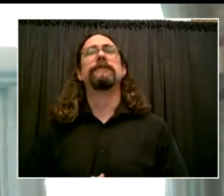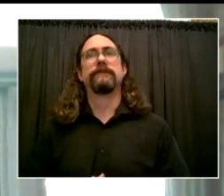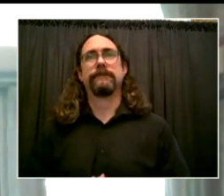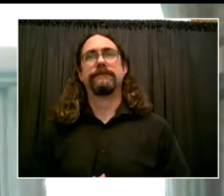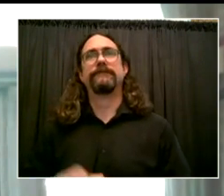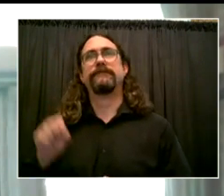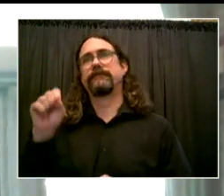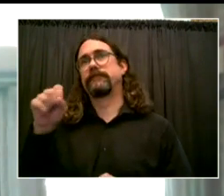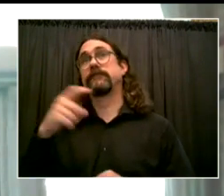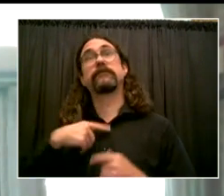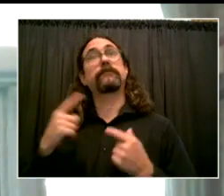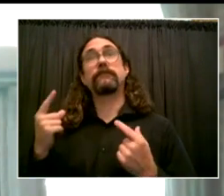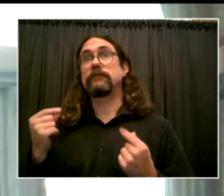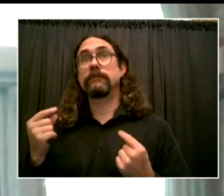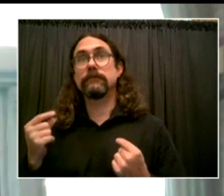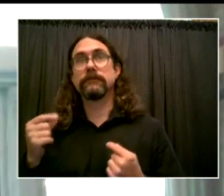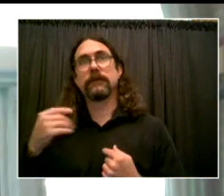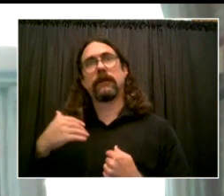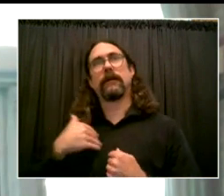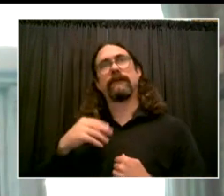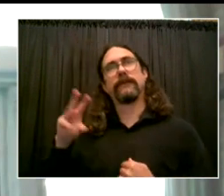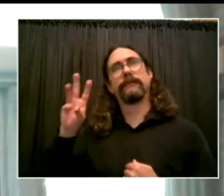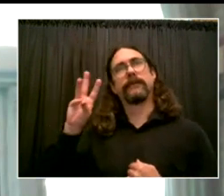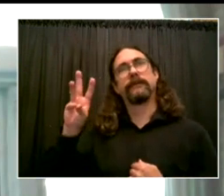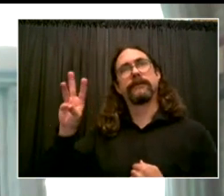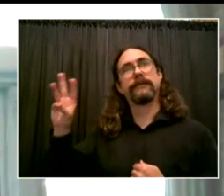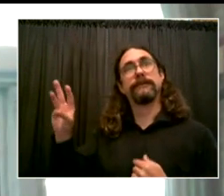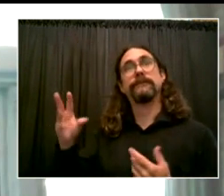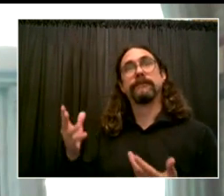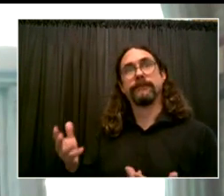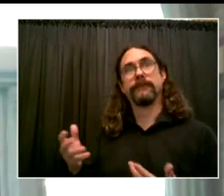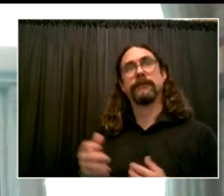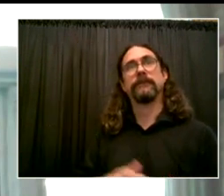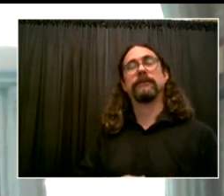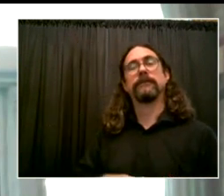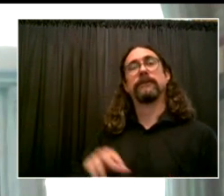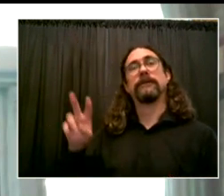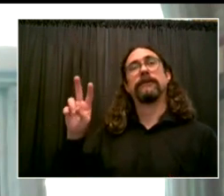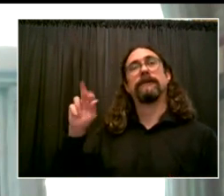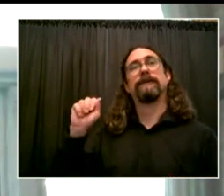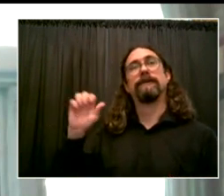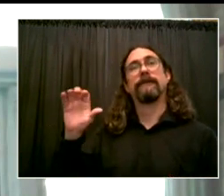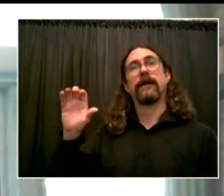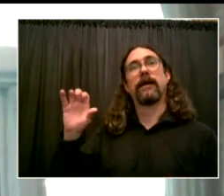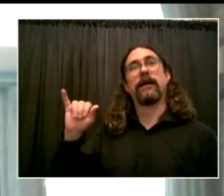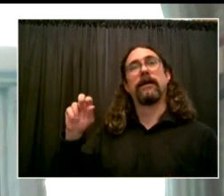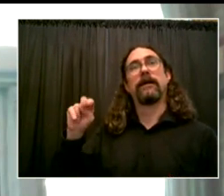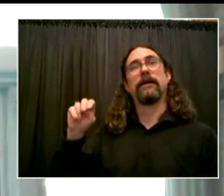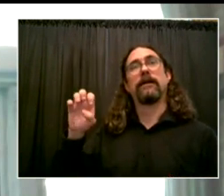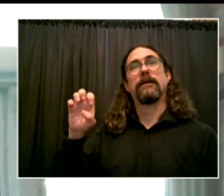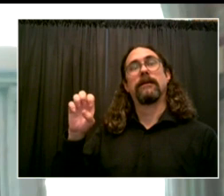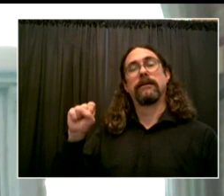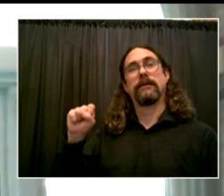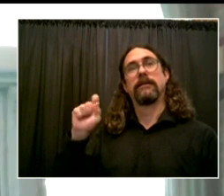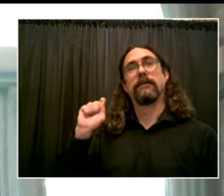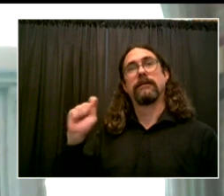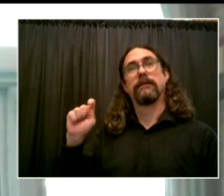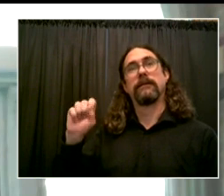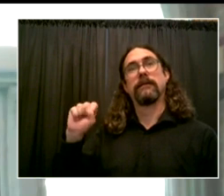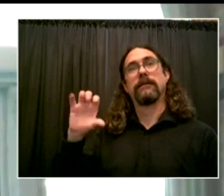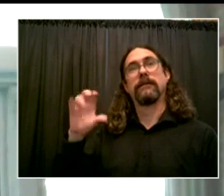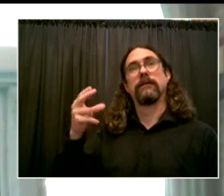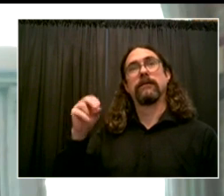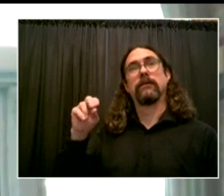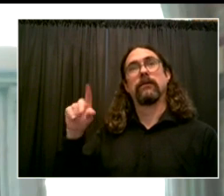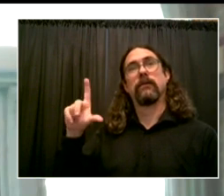now. That's what we're going to be asking families to do. And on September 9th, they can start to upload negative tests. So we